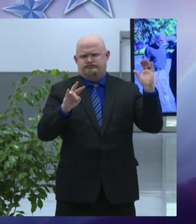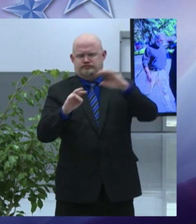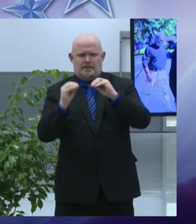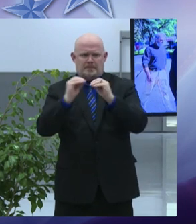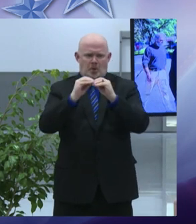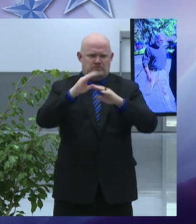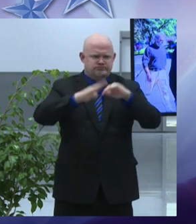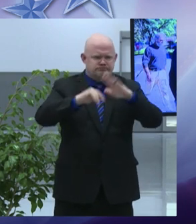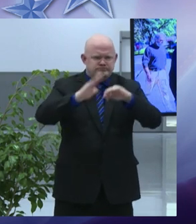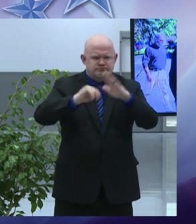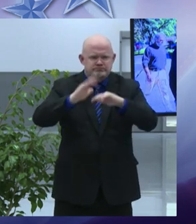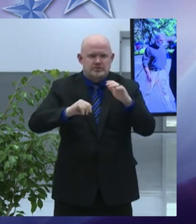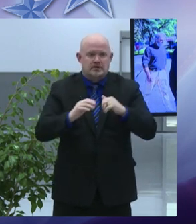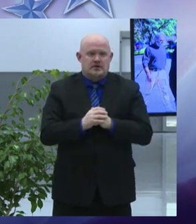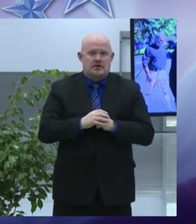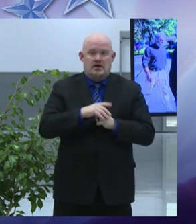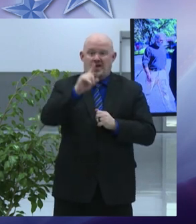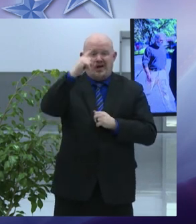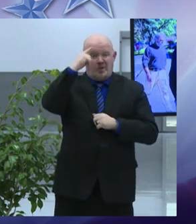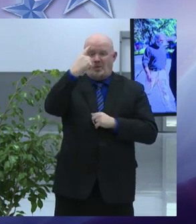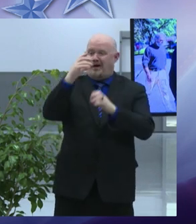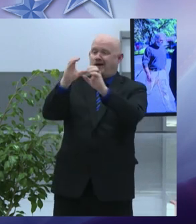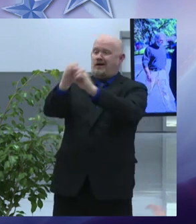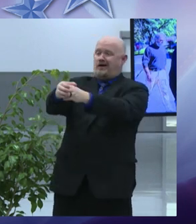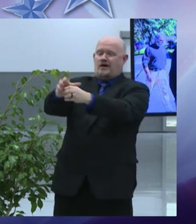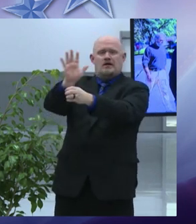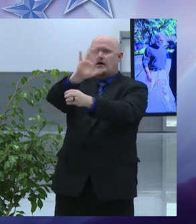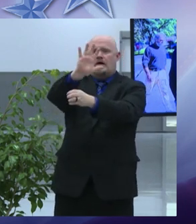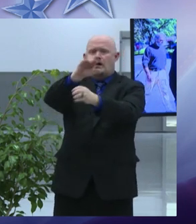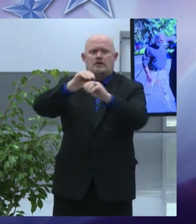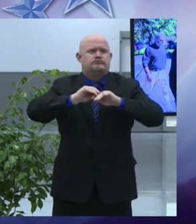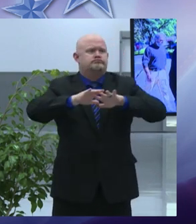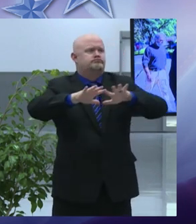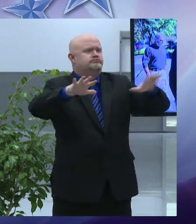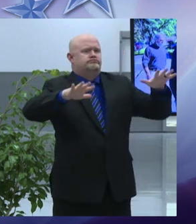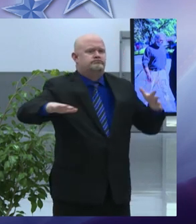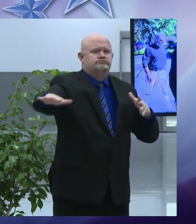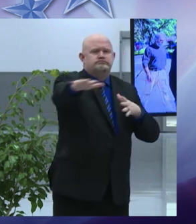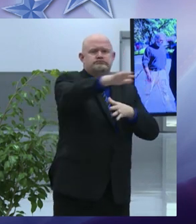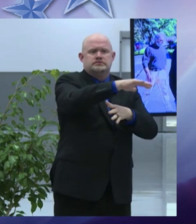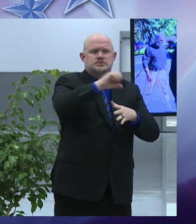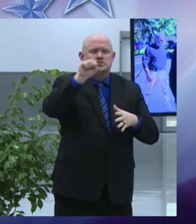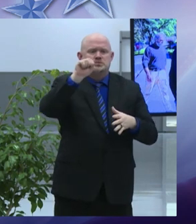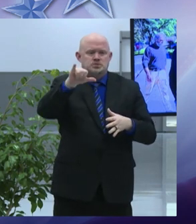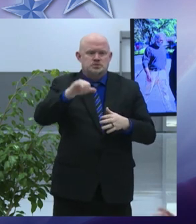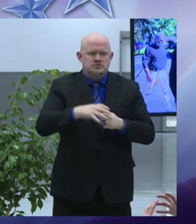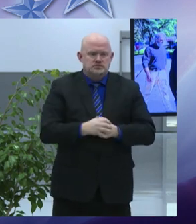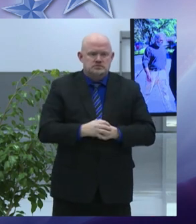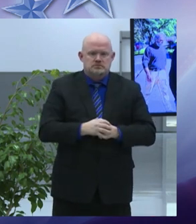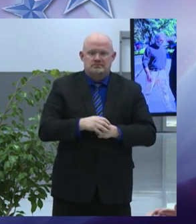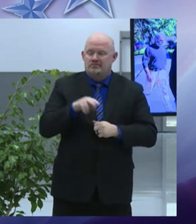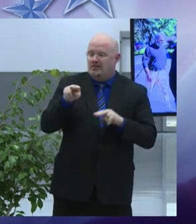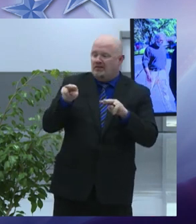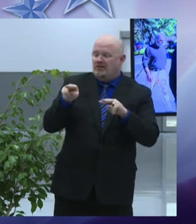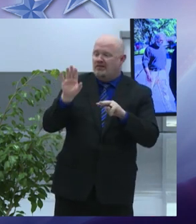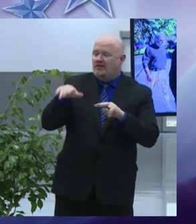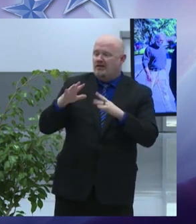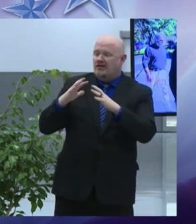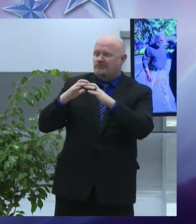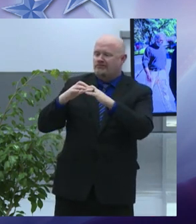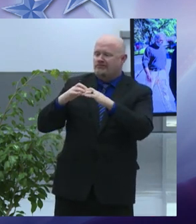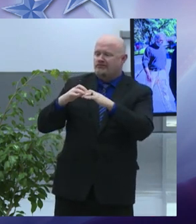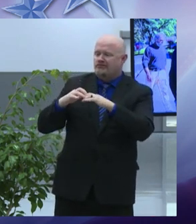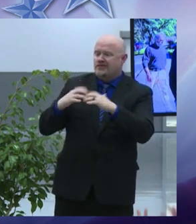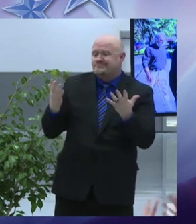over the city instead of watching vacant lots or dilapidated empty homes dragged down a street we're building new houses to lift up whole